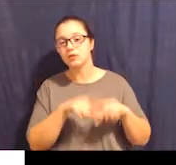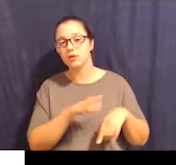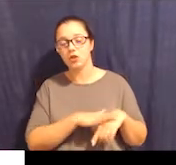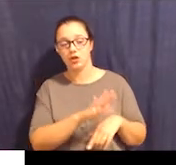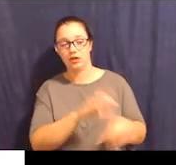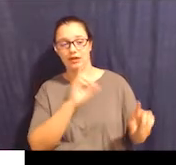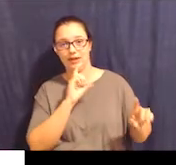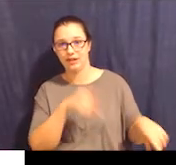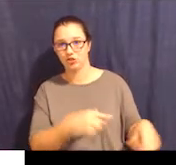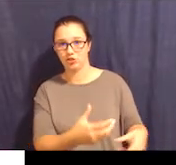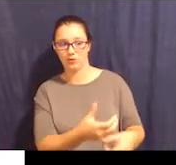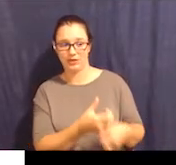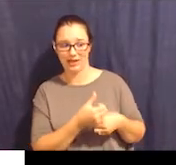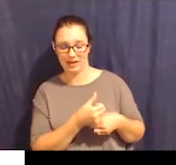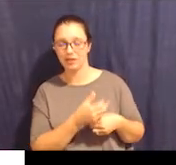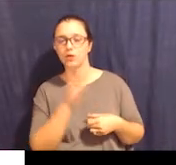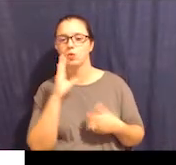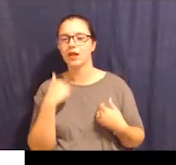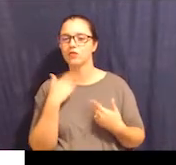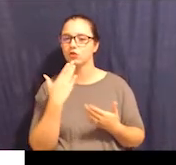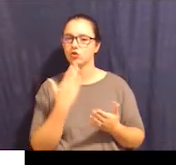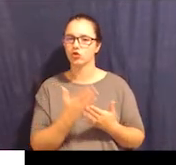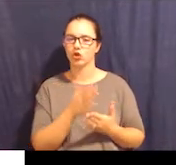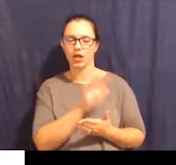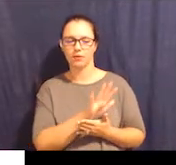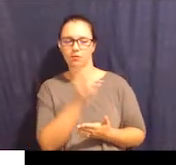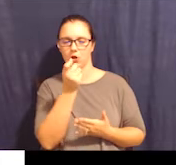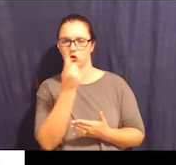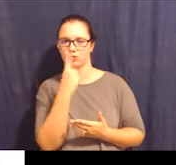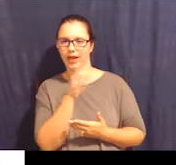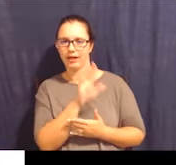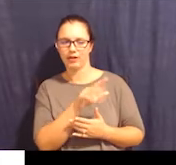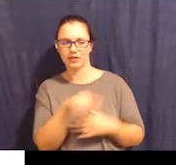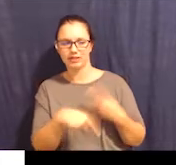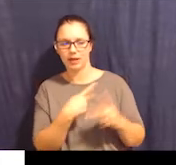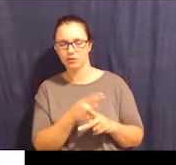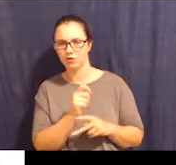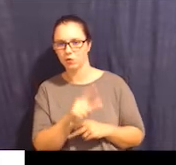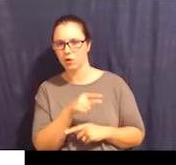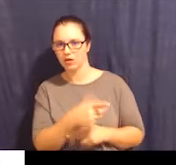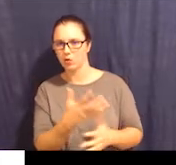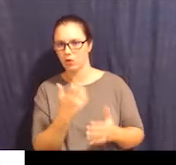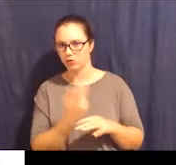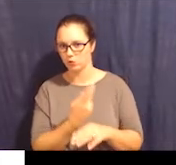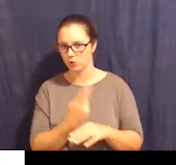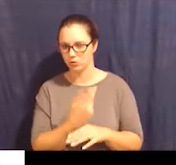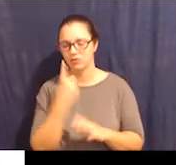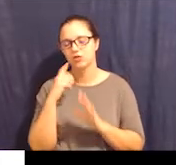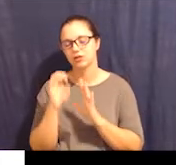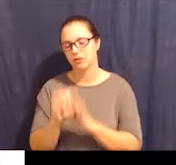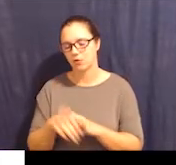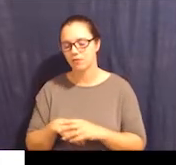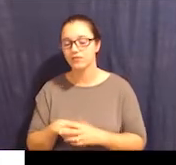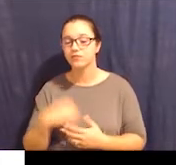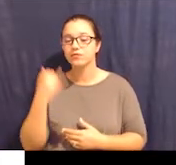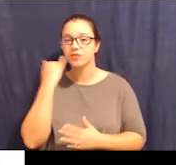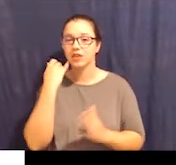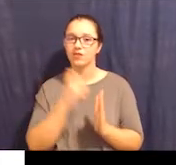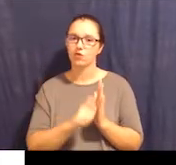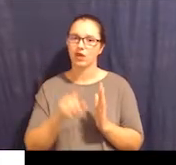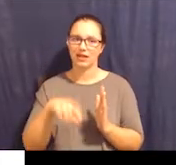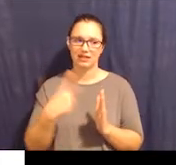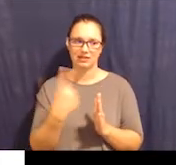depending on the answers that we get, we'll have a good idea of what kinds of tools they want to use. So for example,